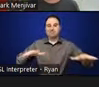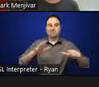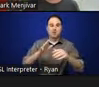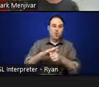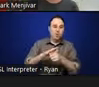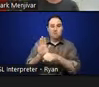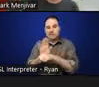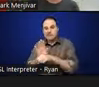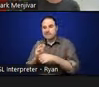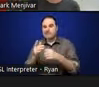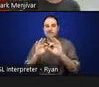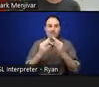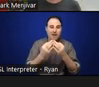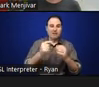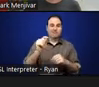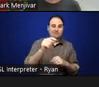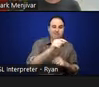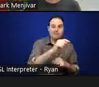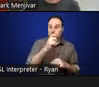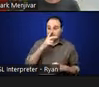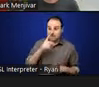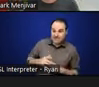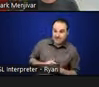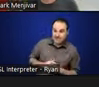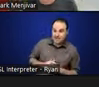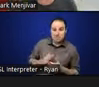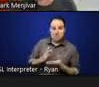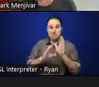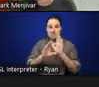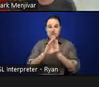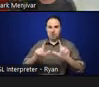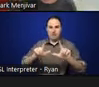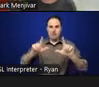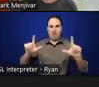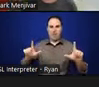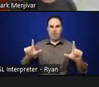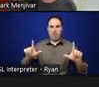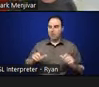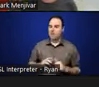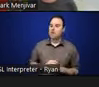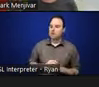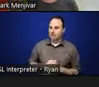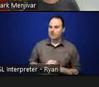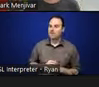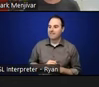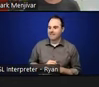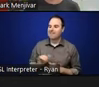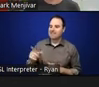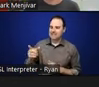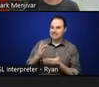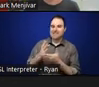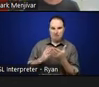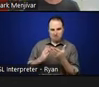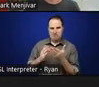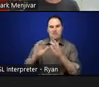members and things like that. You can see some of the pictures here, right, are really large. And then I don't think there's some, you can see some of the transcriptions